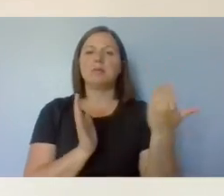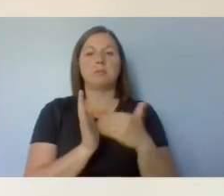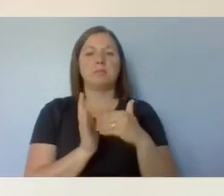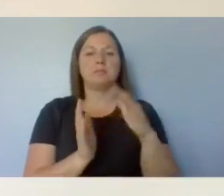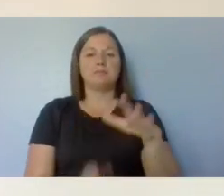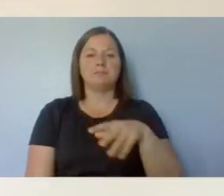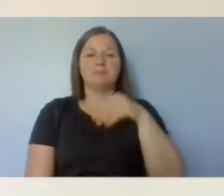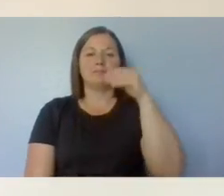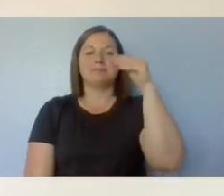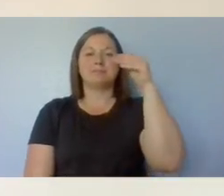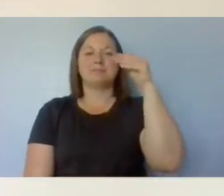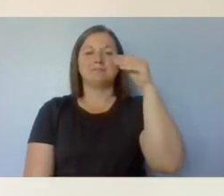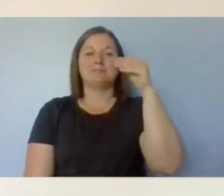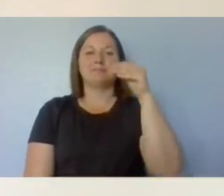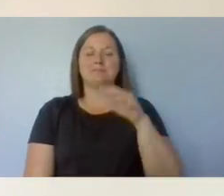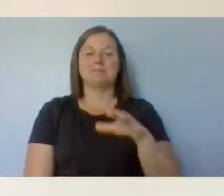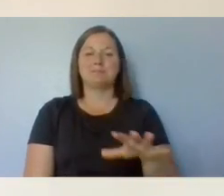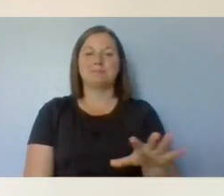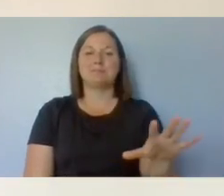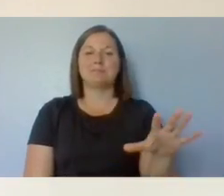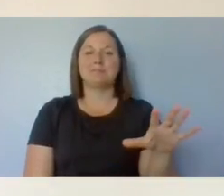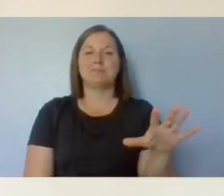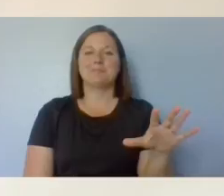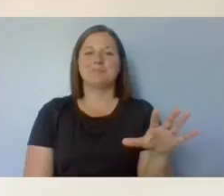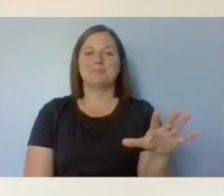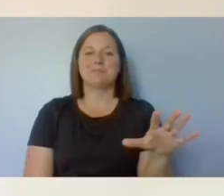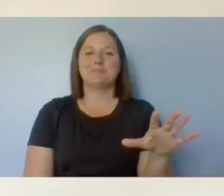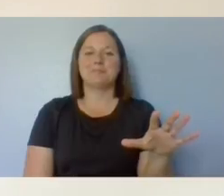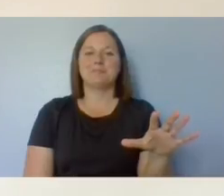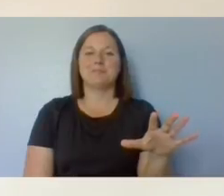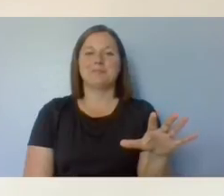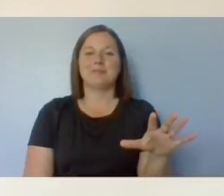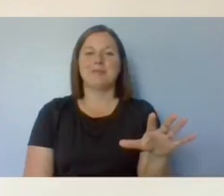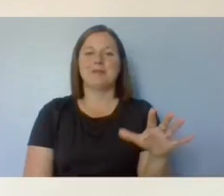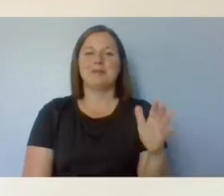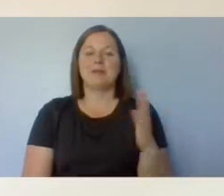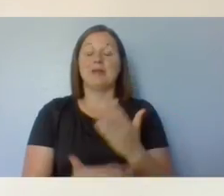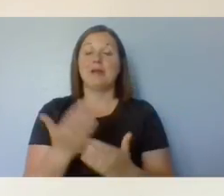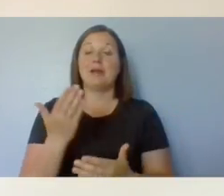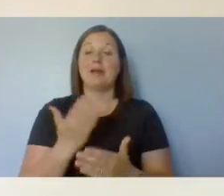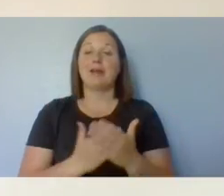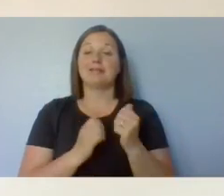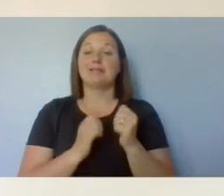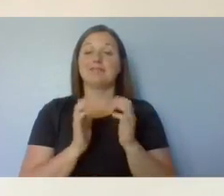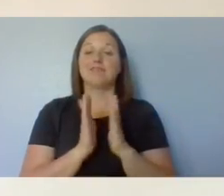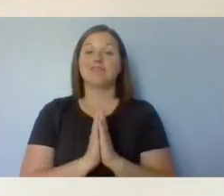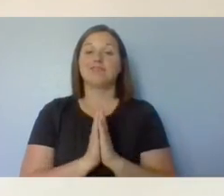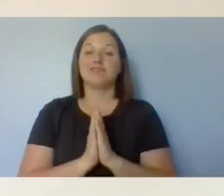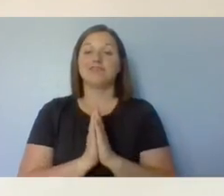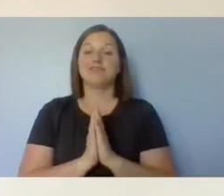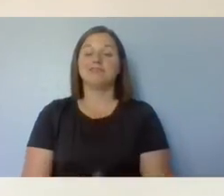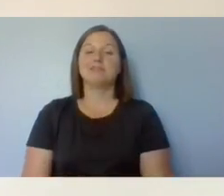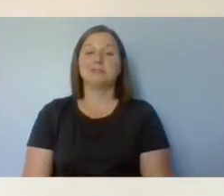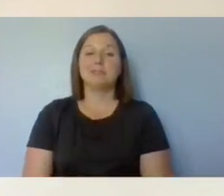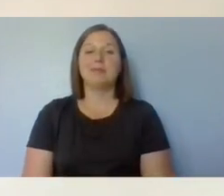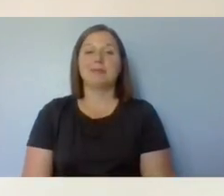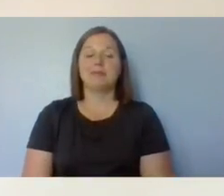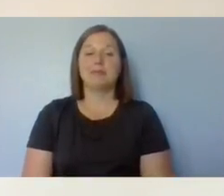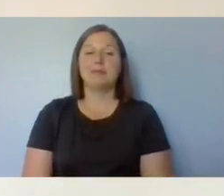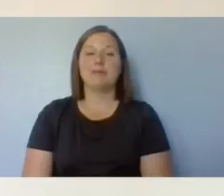And a breath out. Collect your palms together. Send your thumbles to the center of your chest.